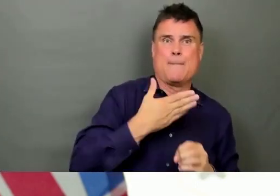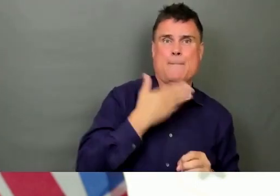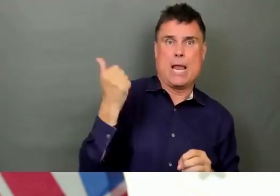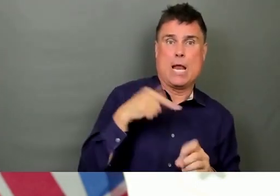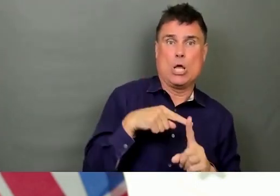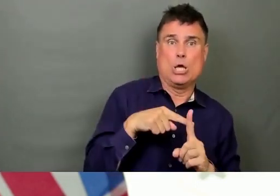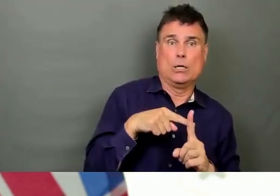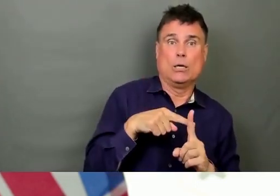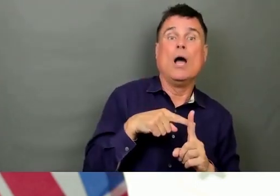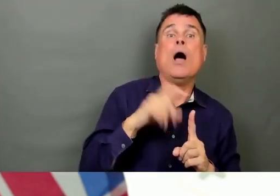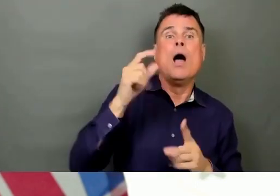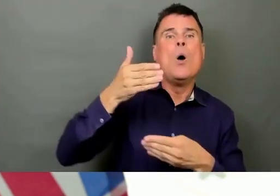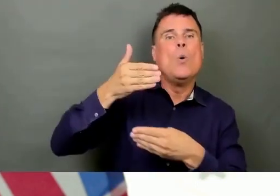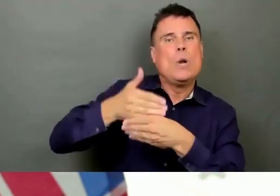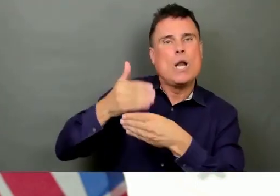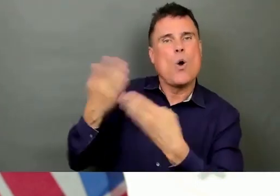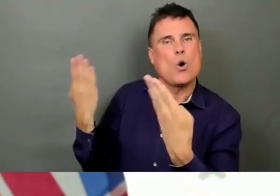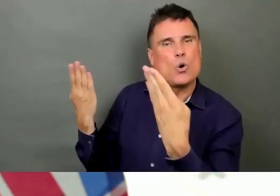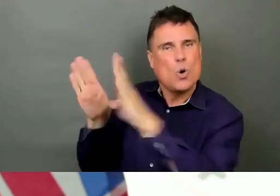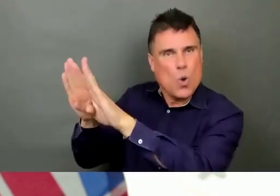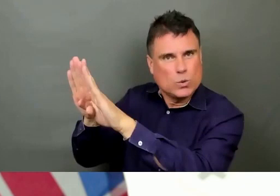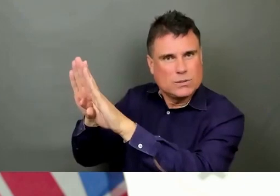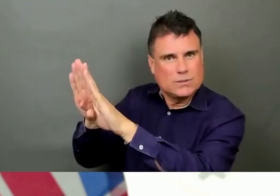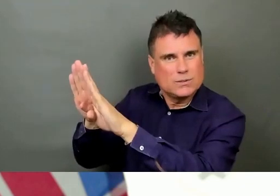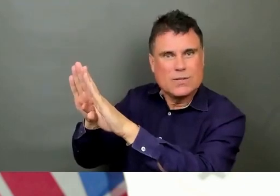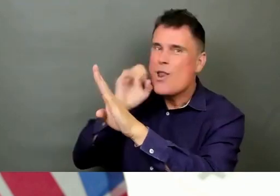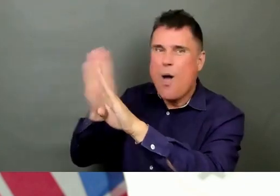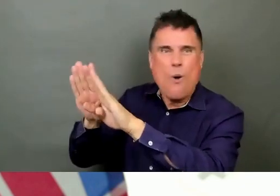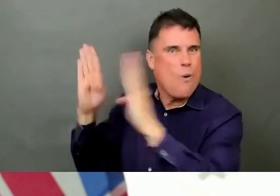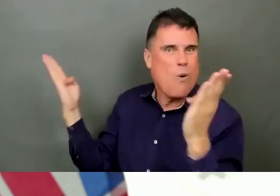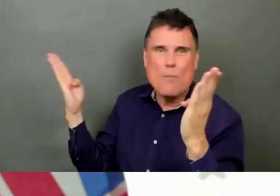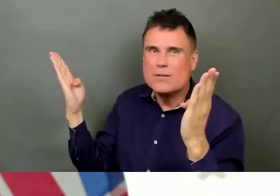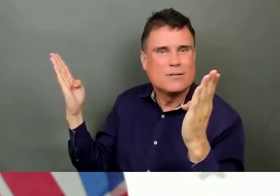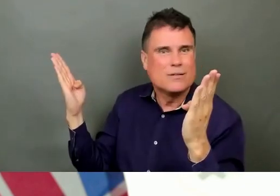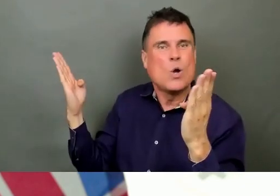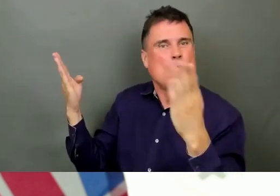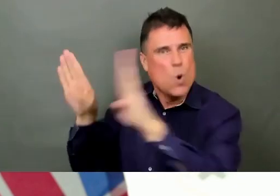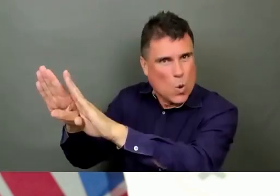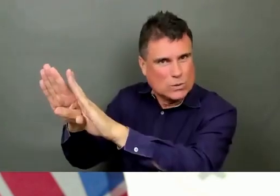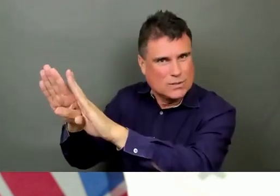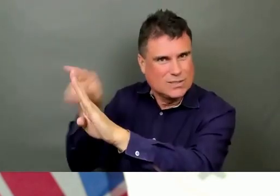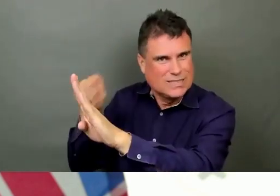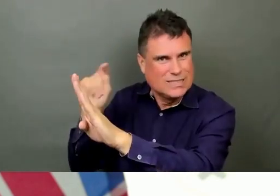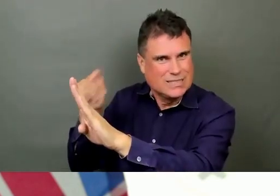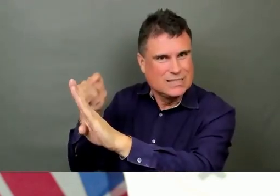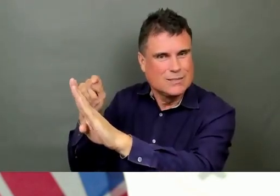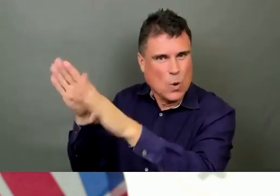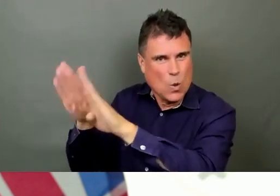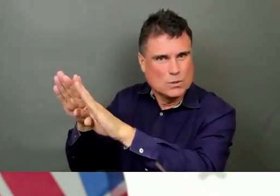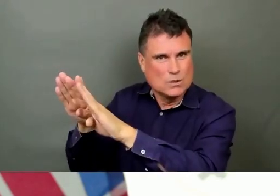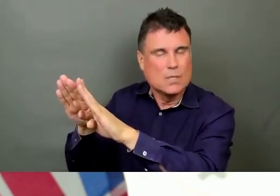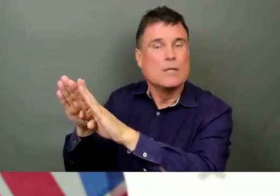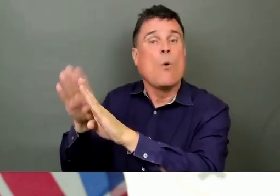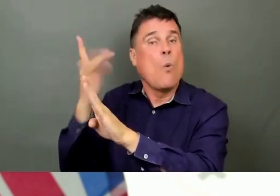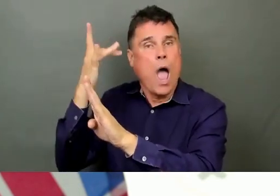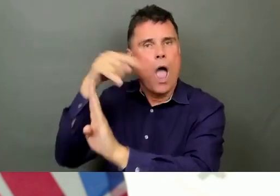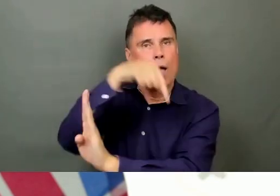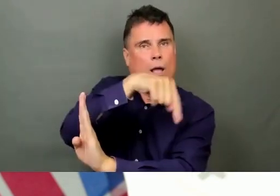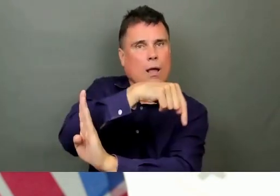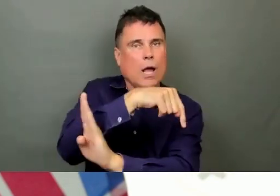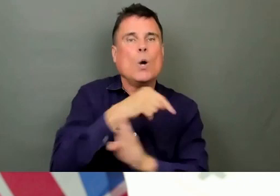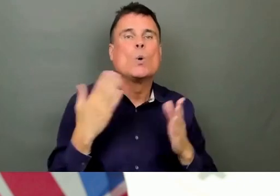inside until the temperatures get lower again overnight and then open everything up again to let that cooler air back in.